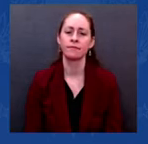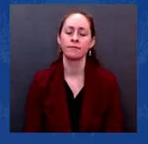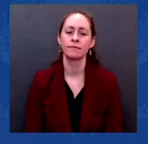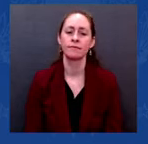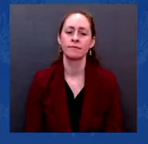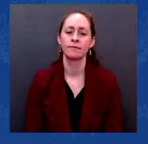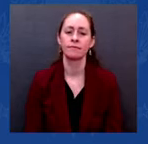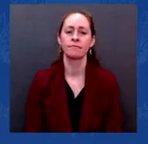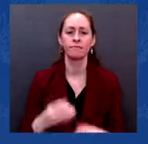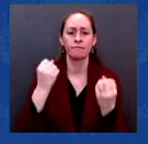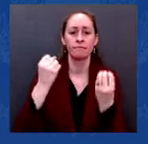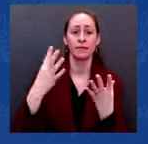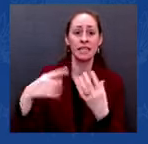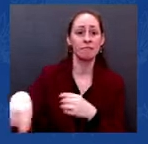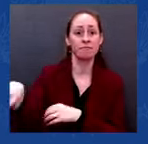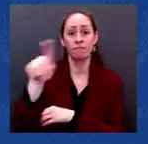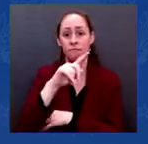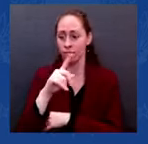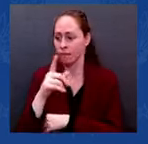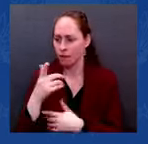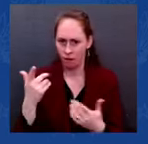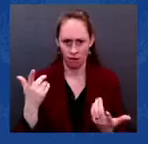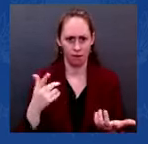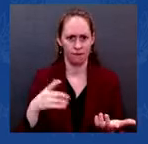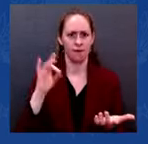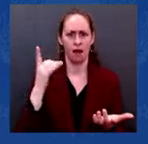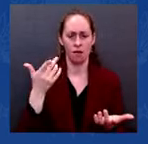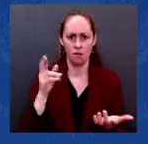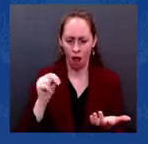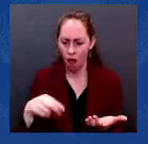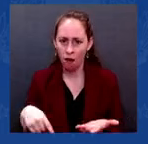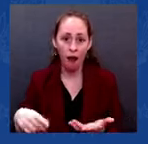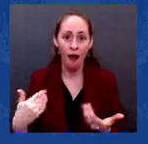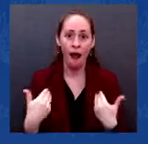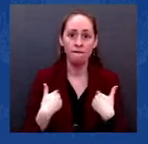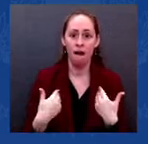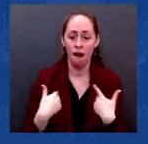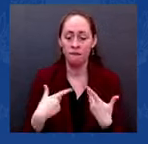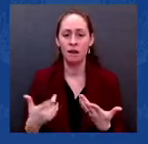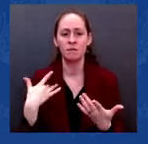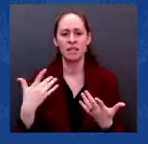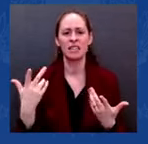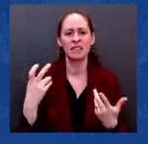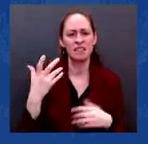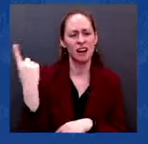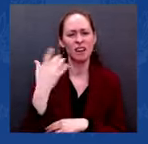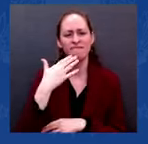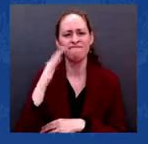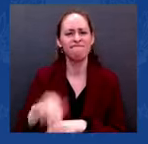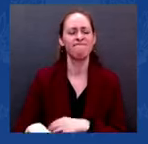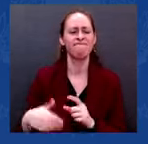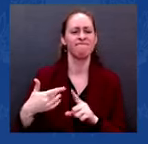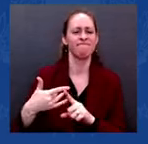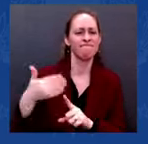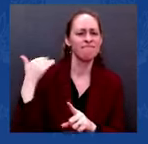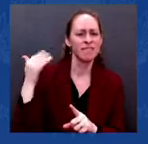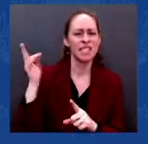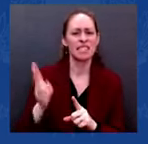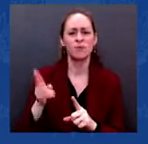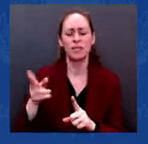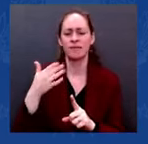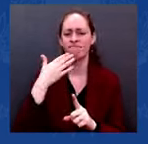communities, such as many that I represent in central Brooklyn and across America. And